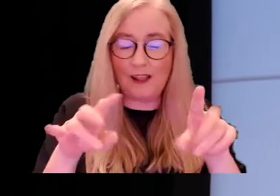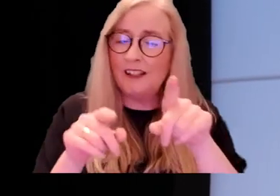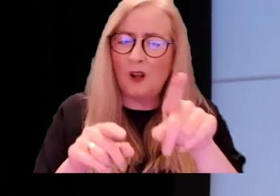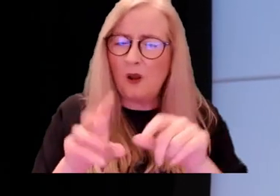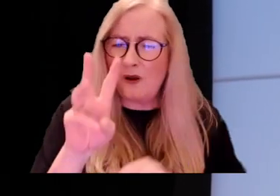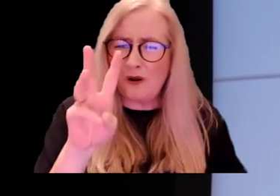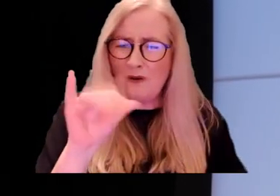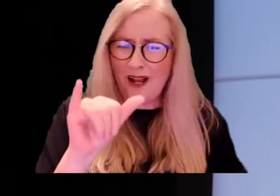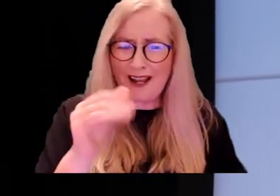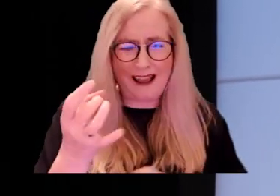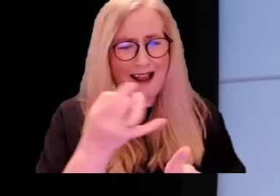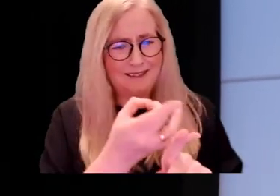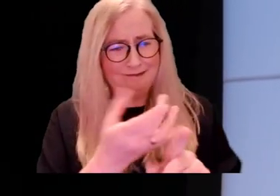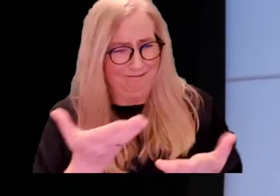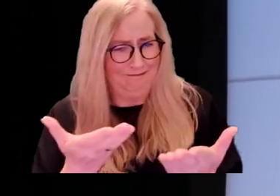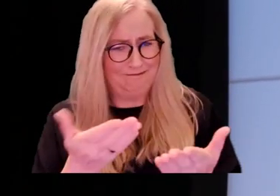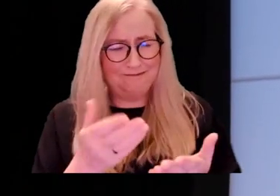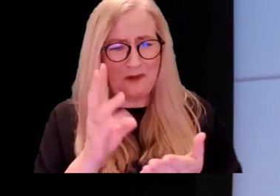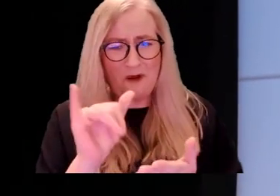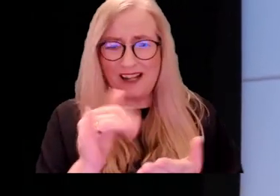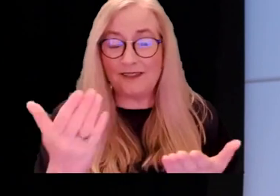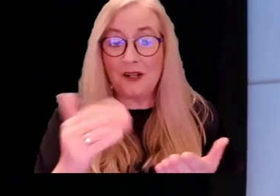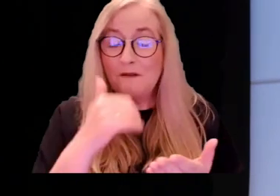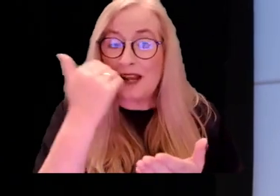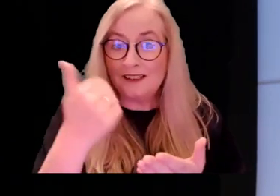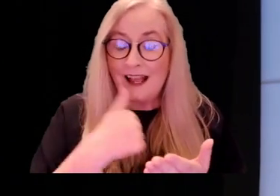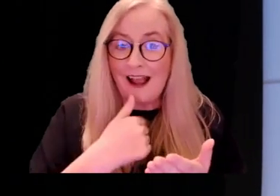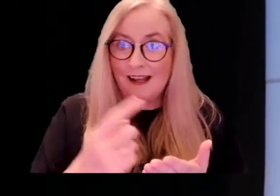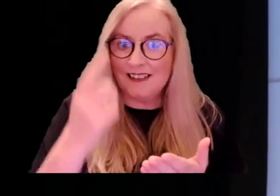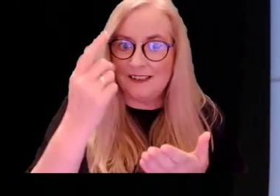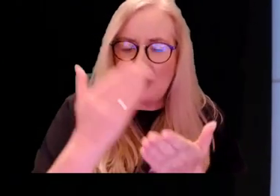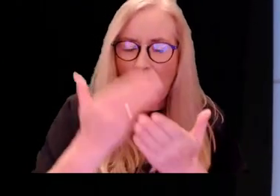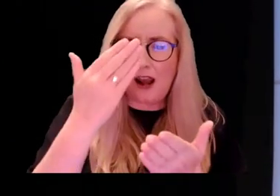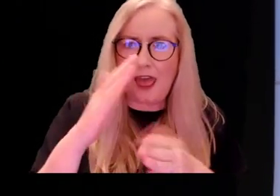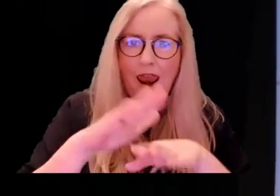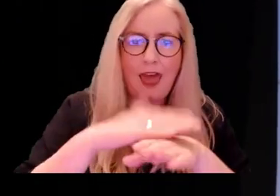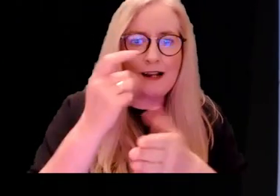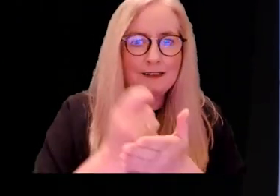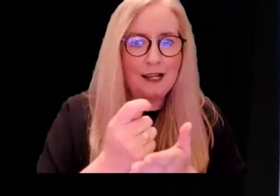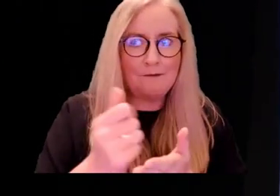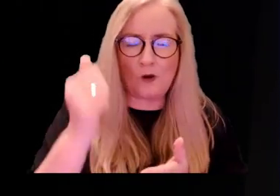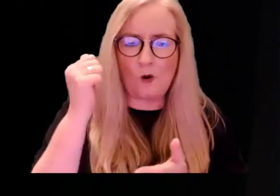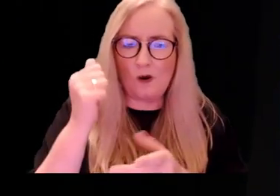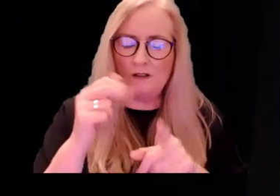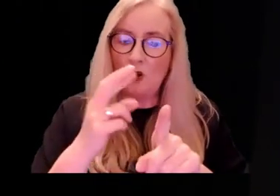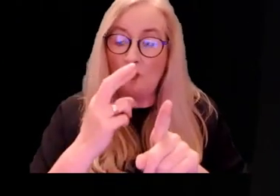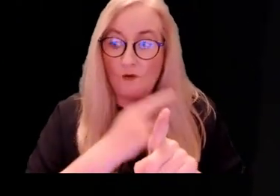Why, you ask? Because I learned a long time ago how important